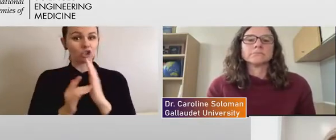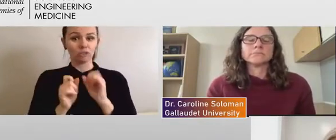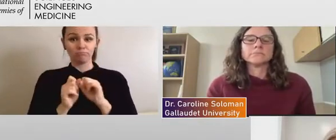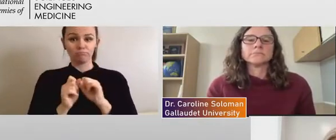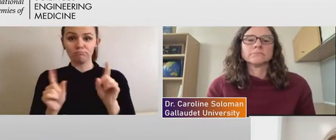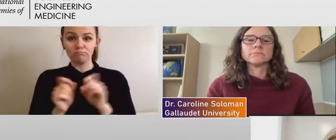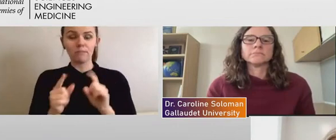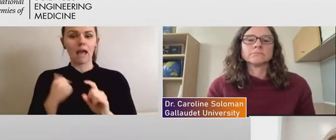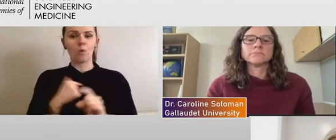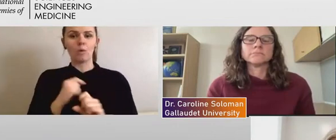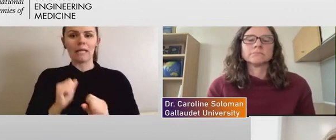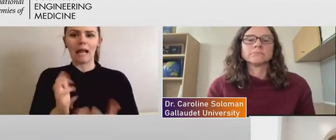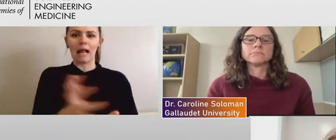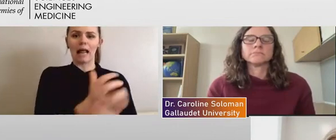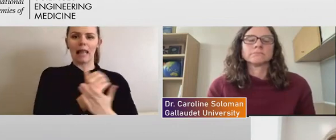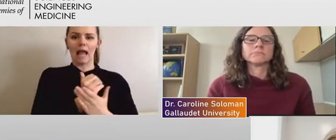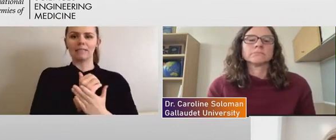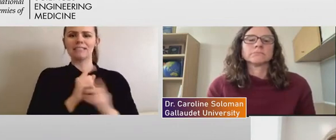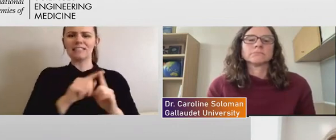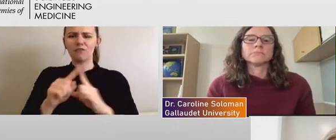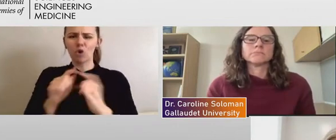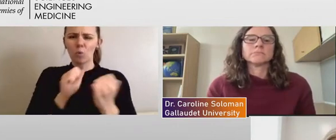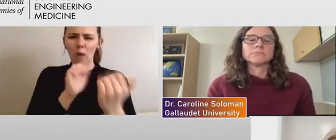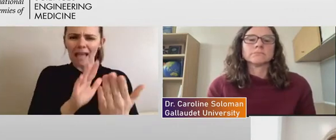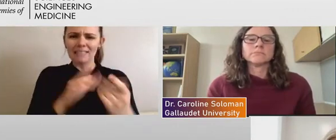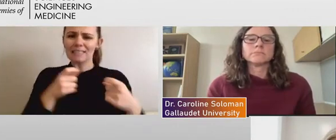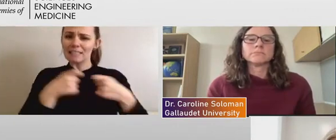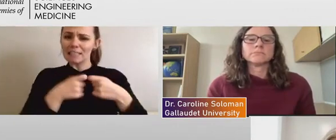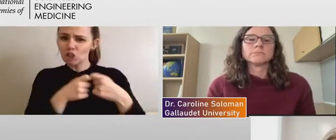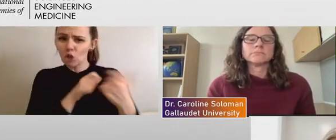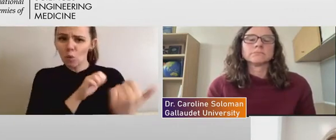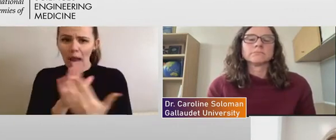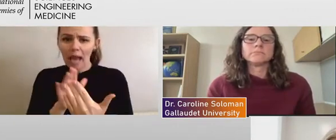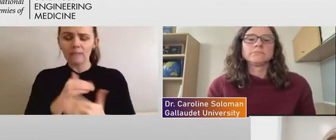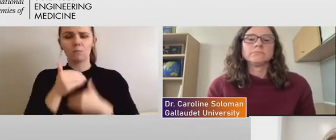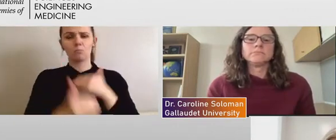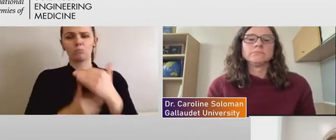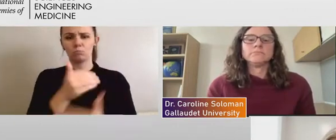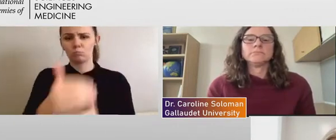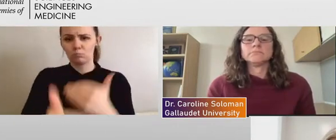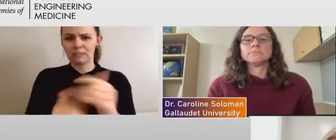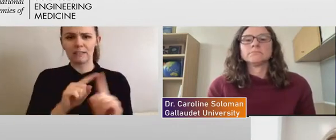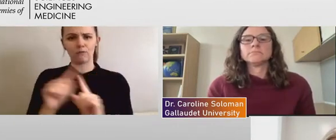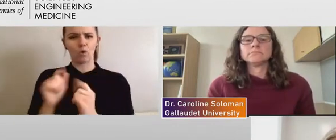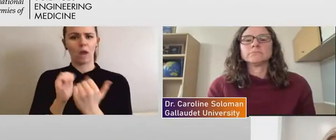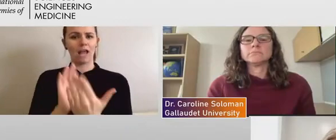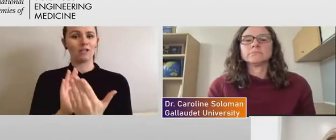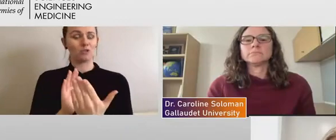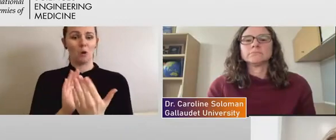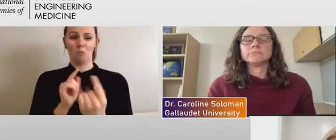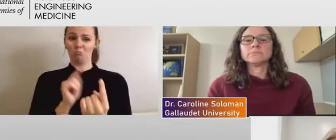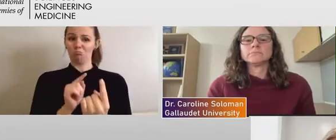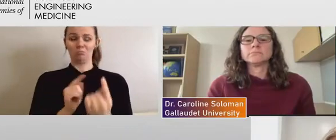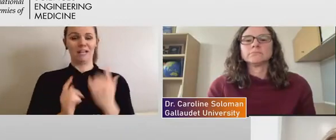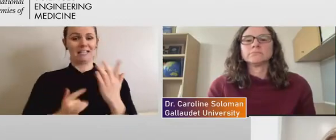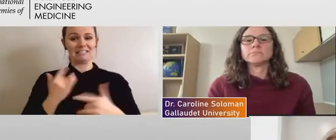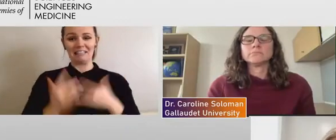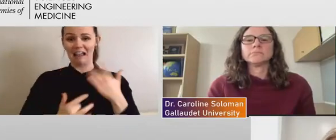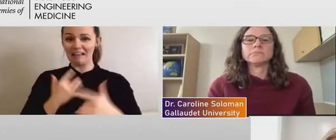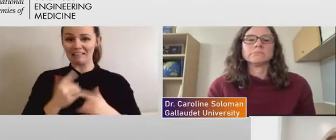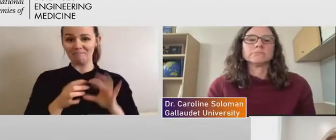forms and process it in different ways. And so I, I find that very exciting, um,